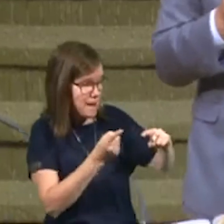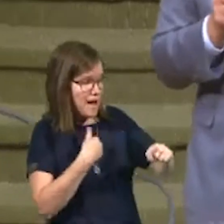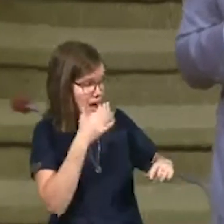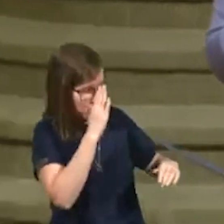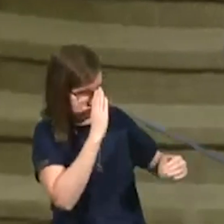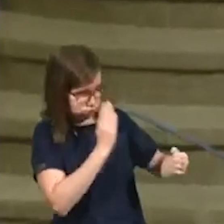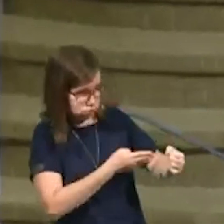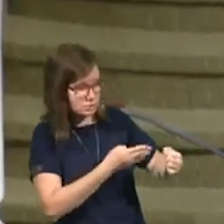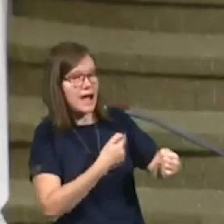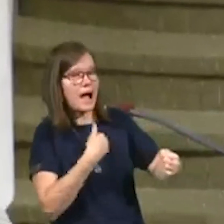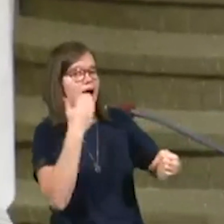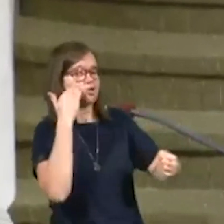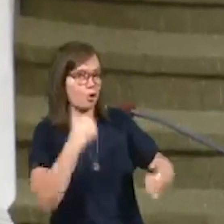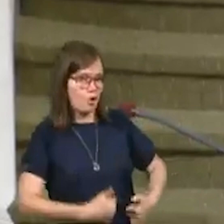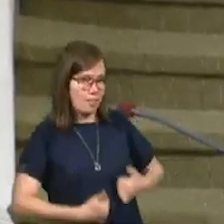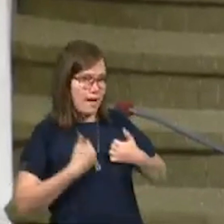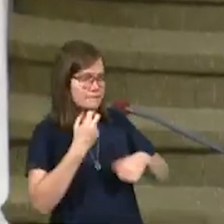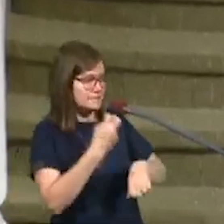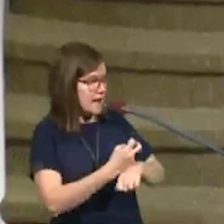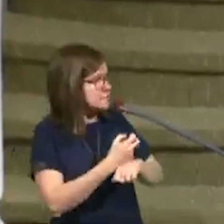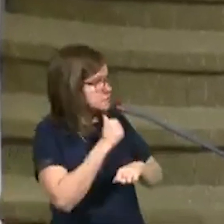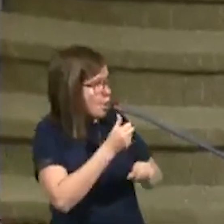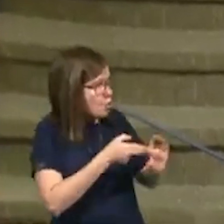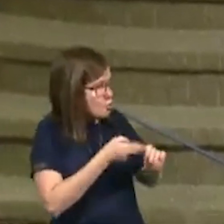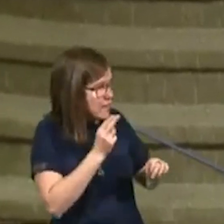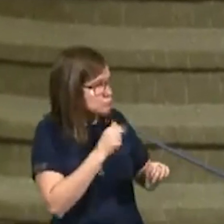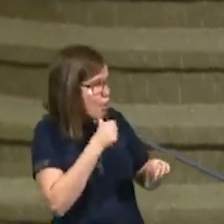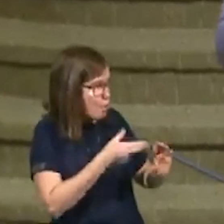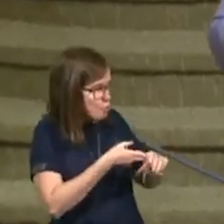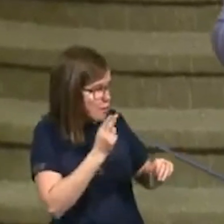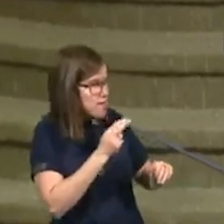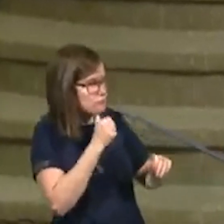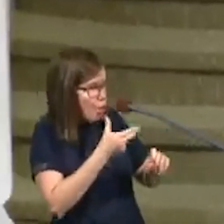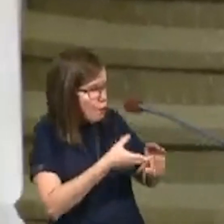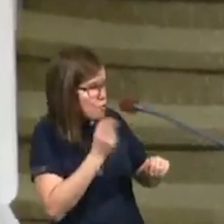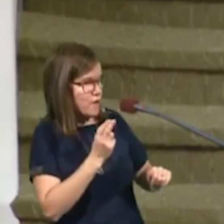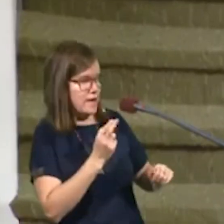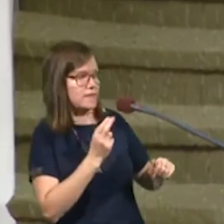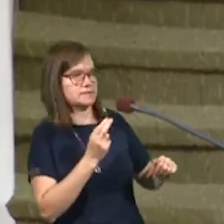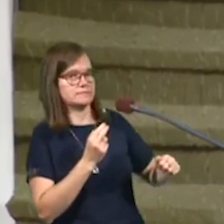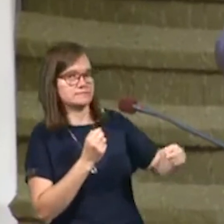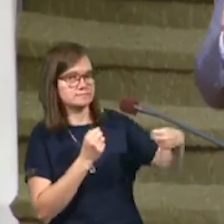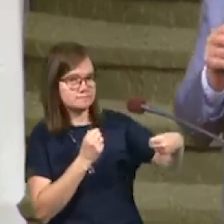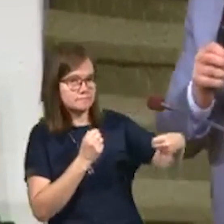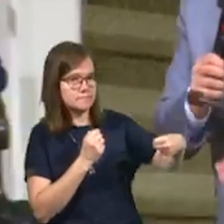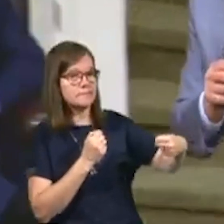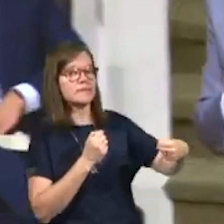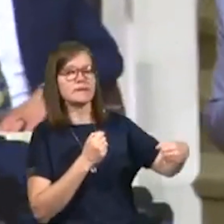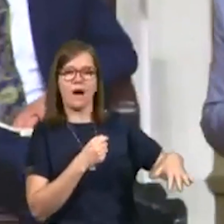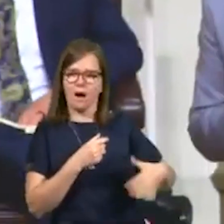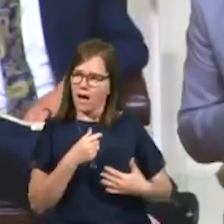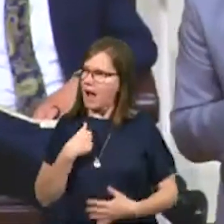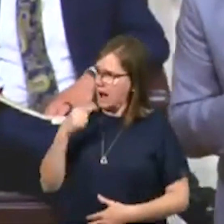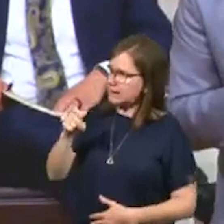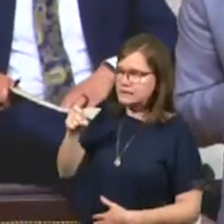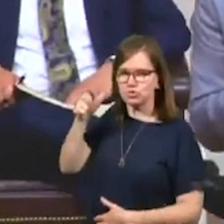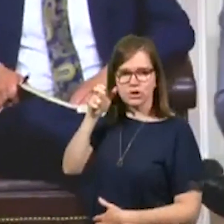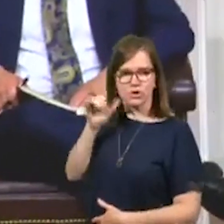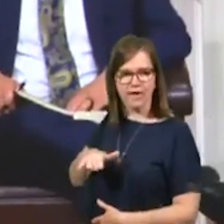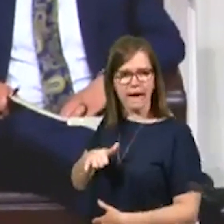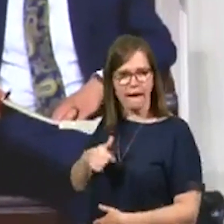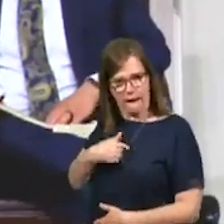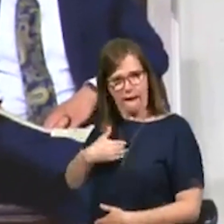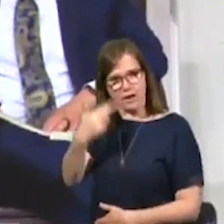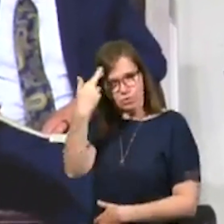but I'm just going to say it. I know life is tough, but don't quit. Don't quit. Don't quit. You know what? I needed to hear that. Hey,